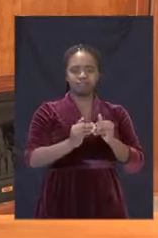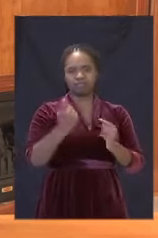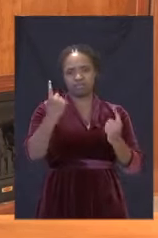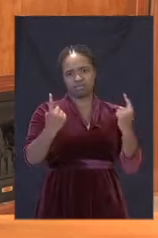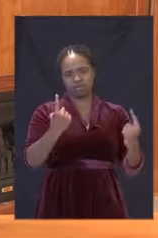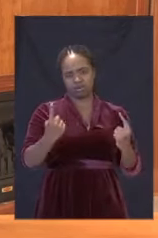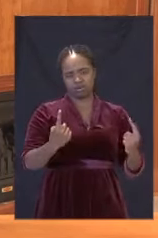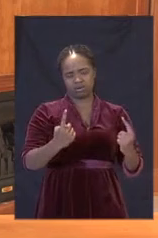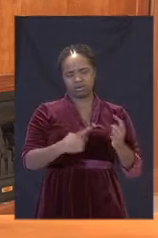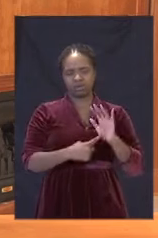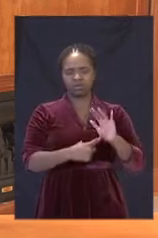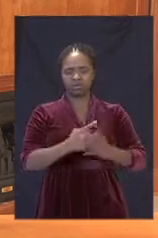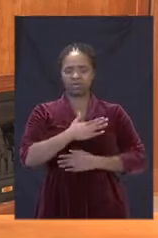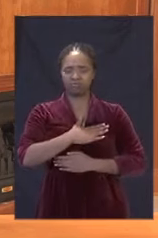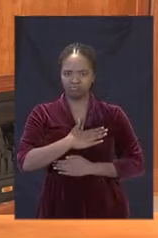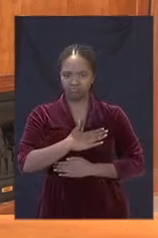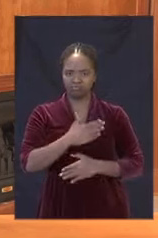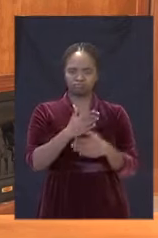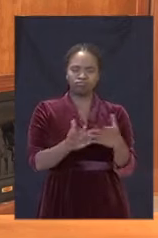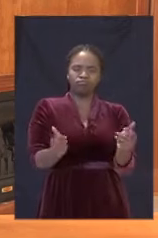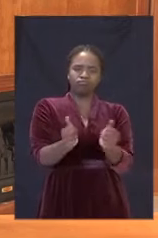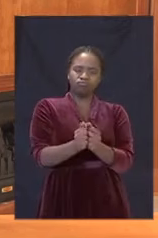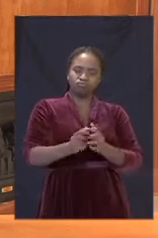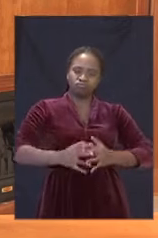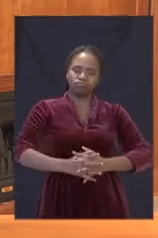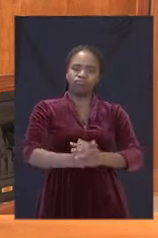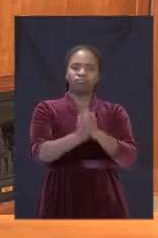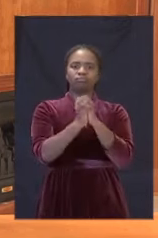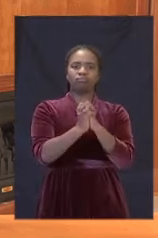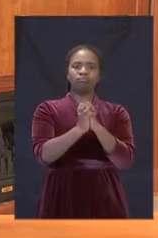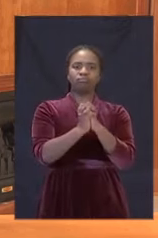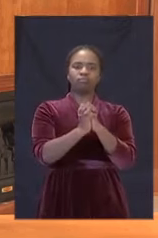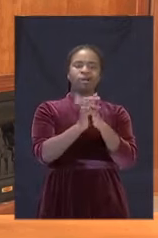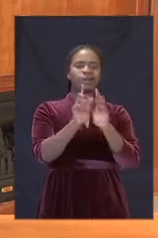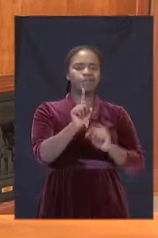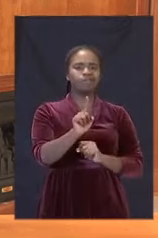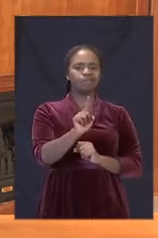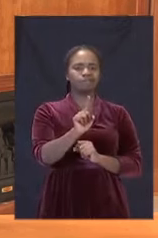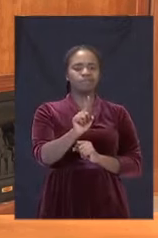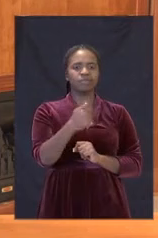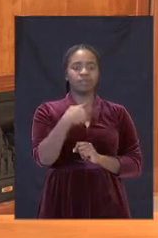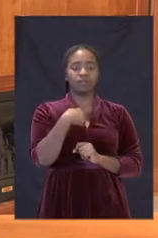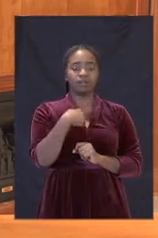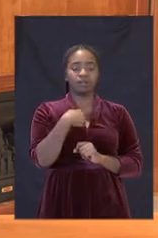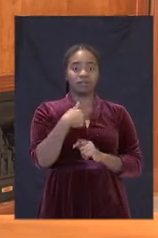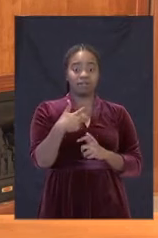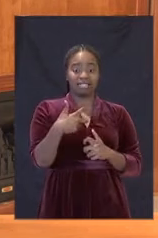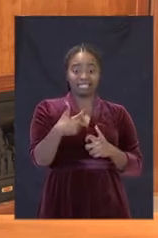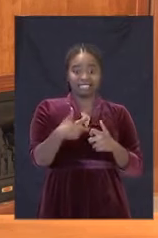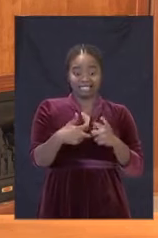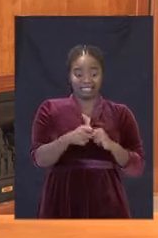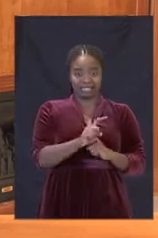shown compassion and solidarity and have sought to alleviate the plight of the